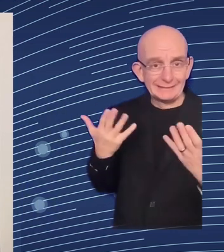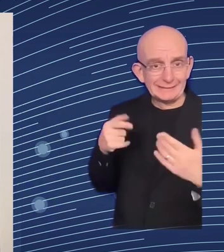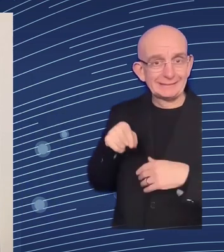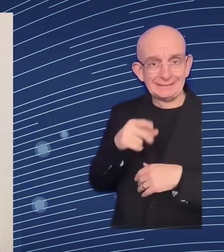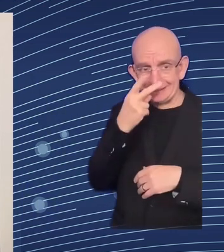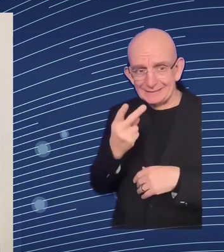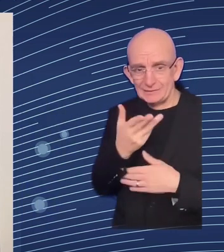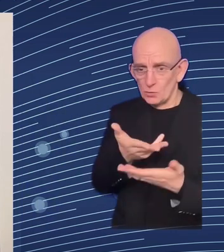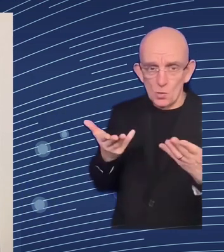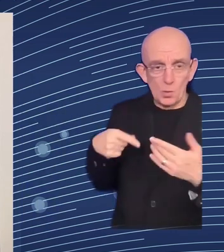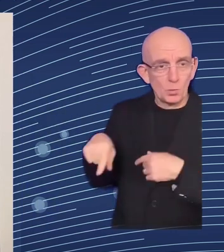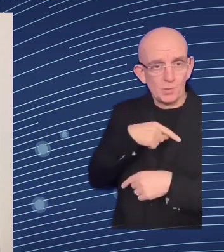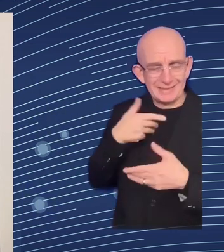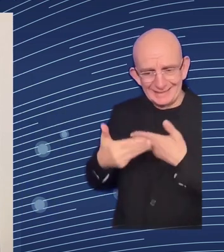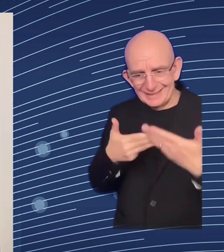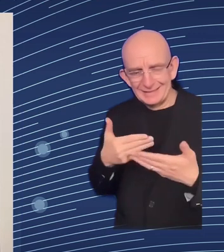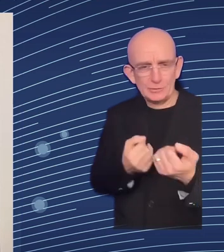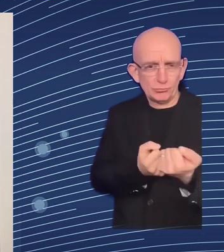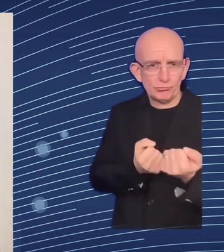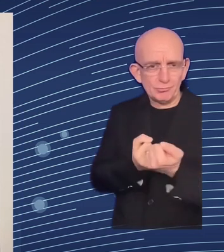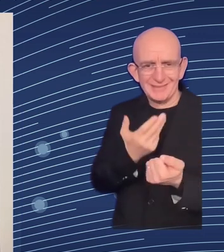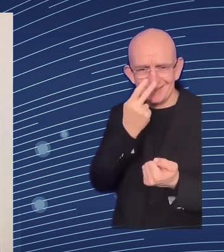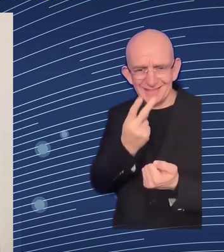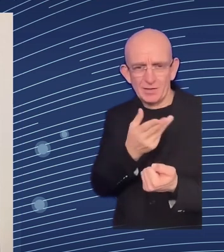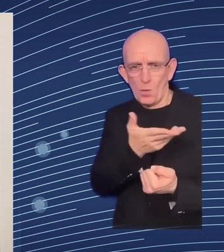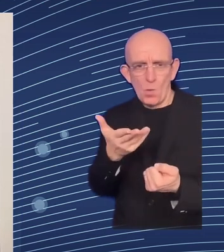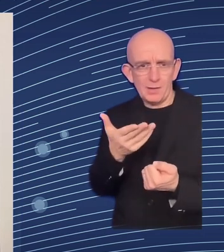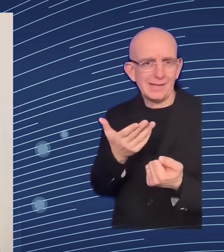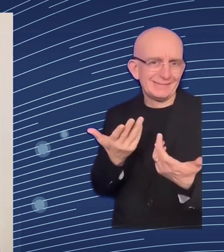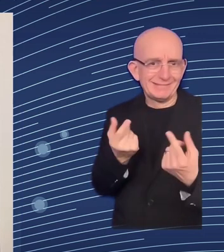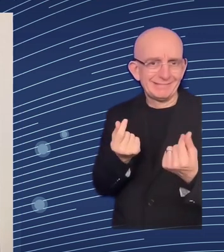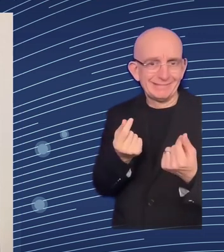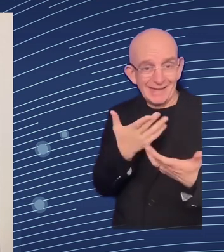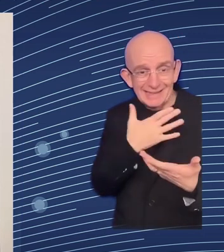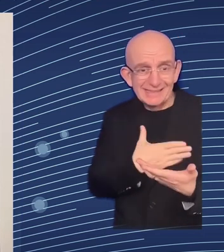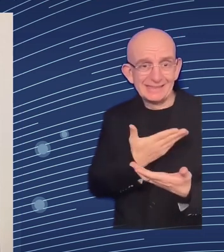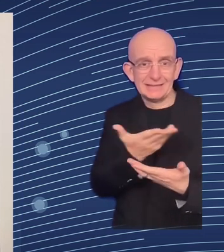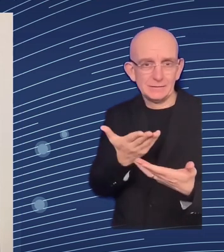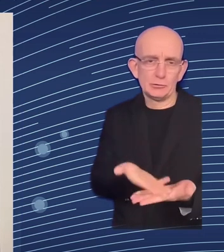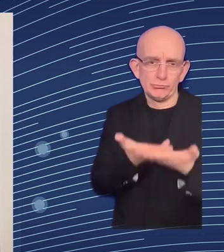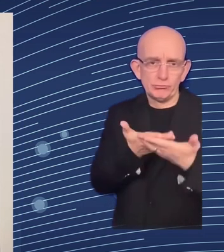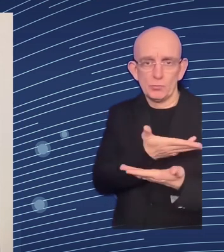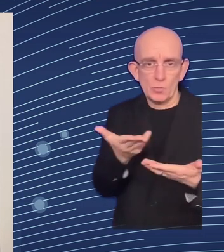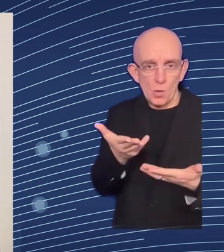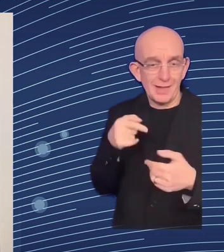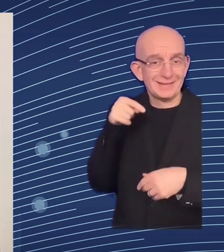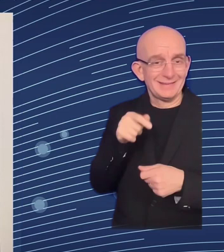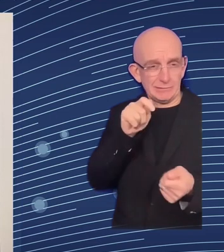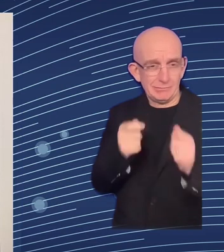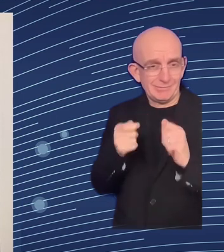in addition we are introducing a more targeted cash assistance program with stimuli to return to the labor force